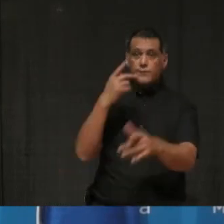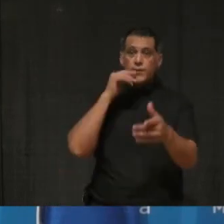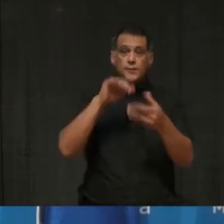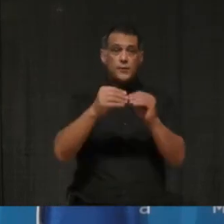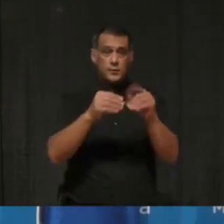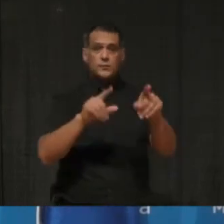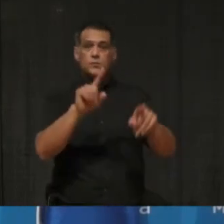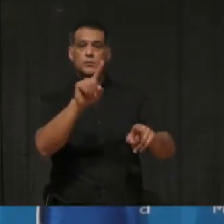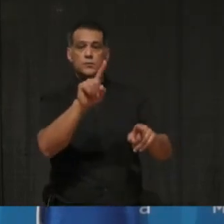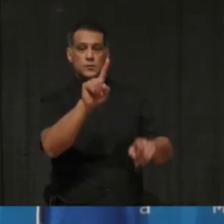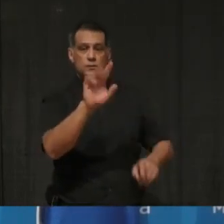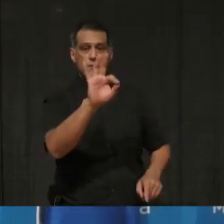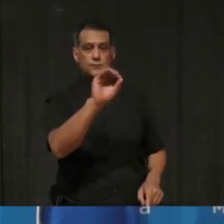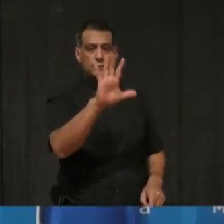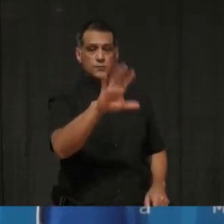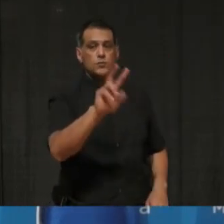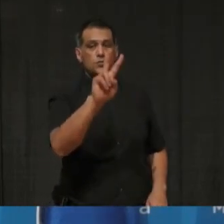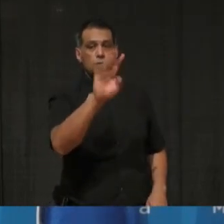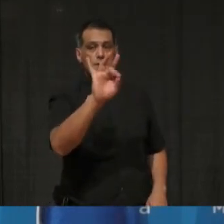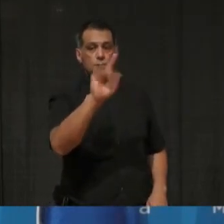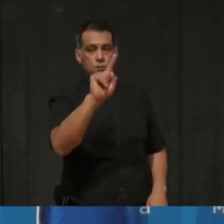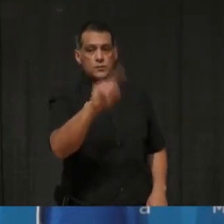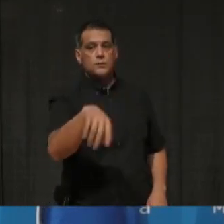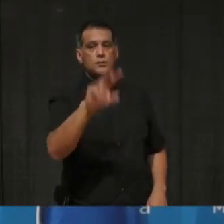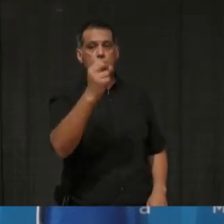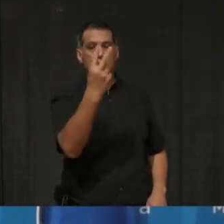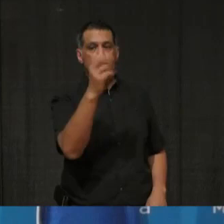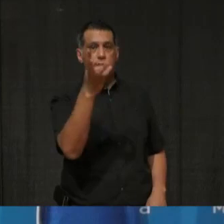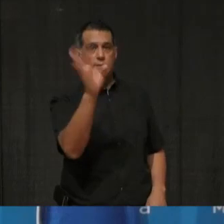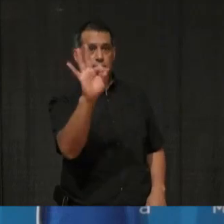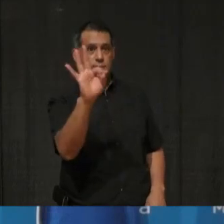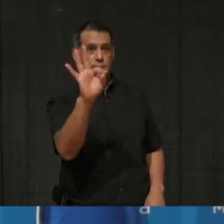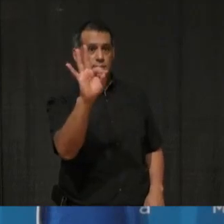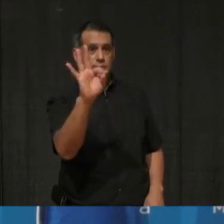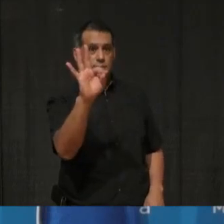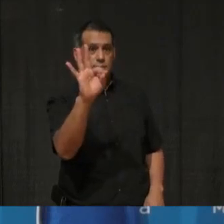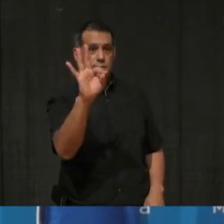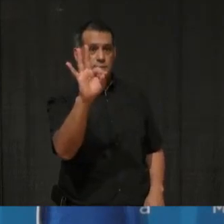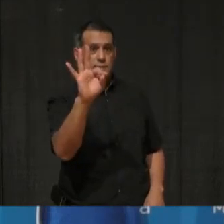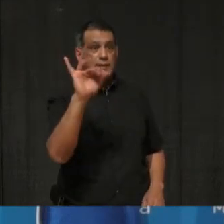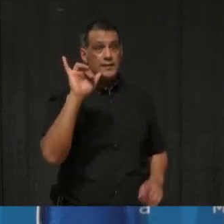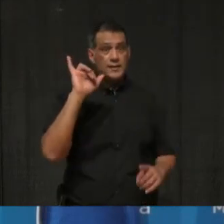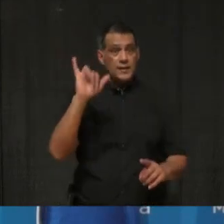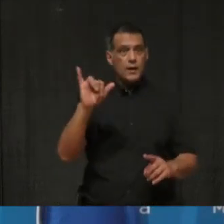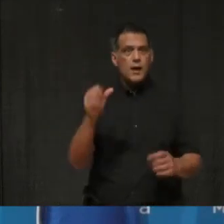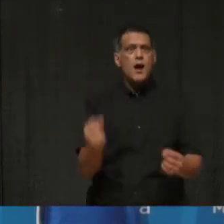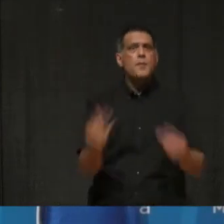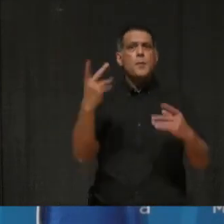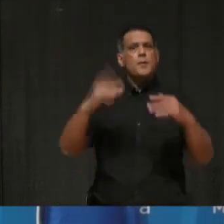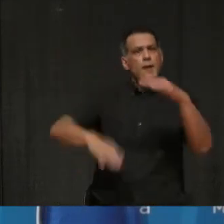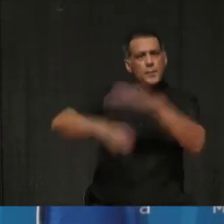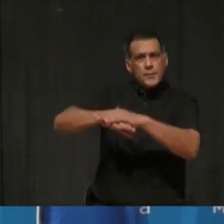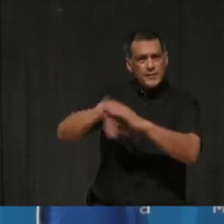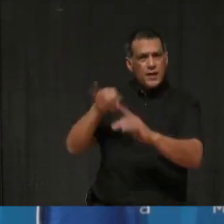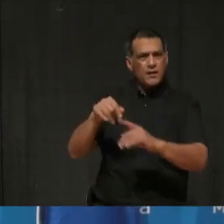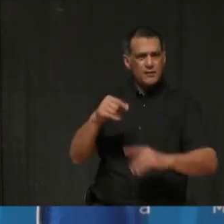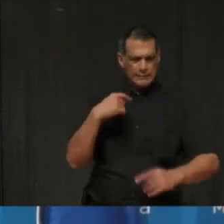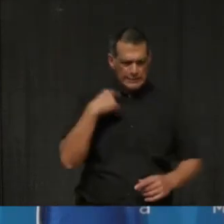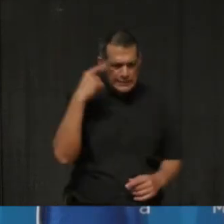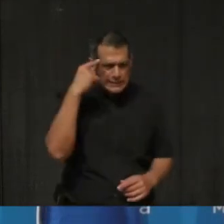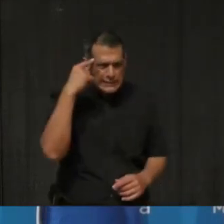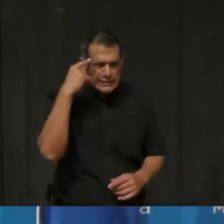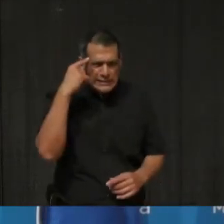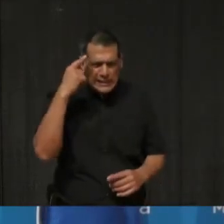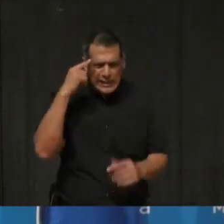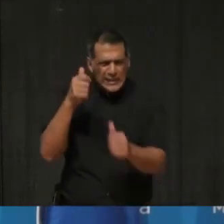-281-1269. And with, with, with respect to the capacity, I, I believe it was a hundred in each one,